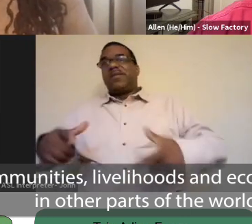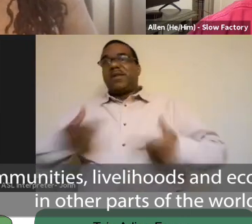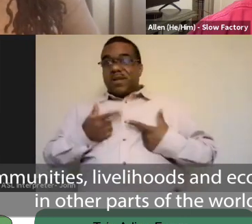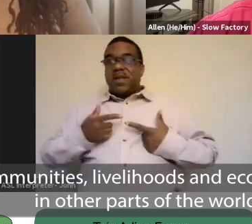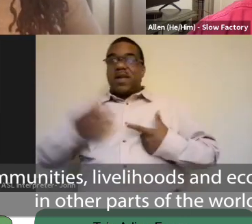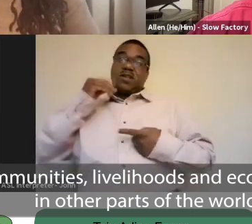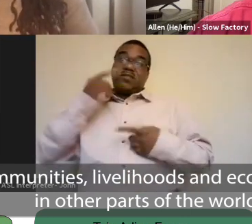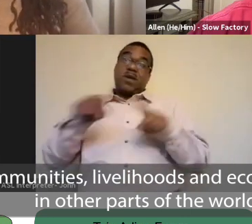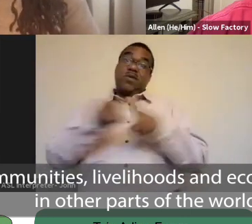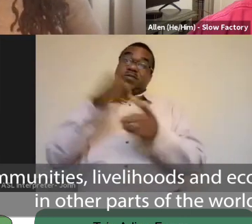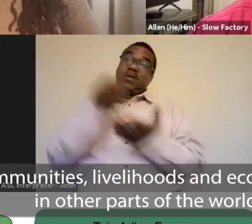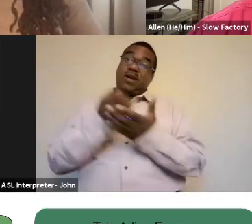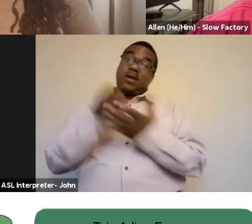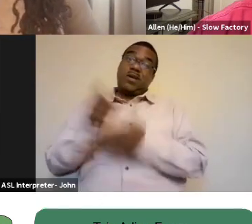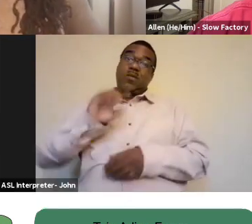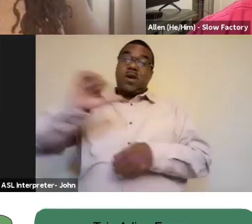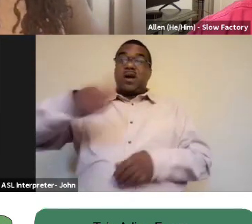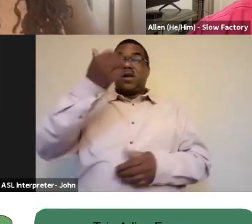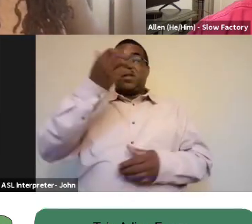economies in other parts of the world.